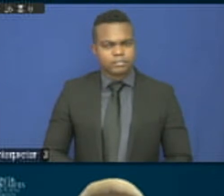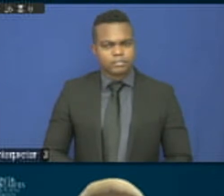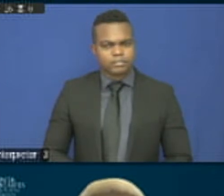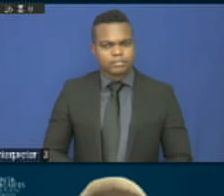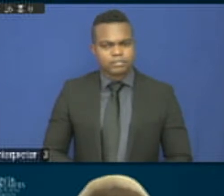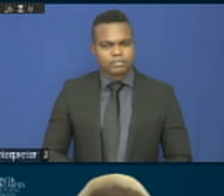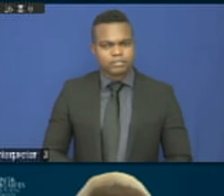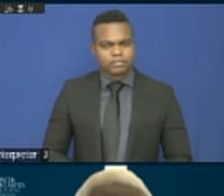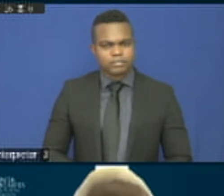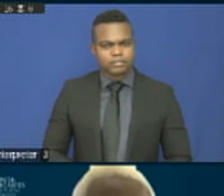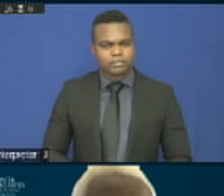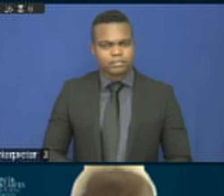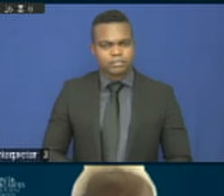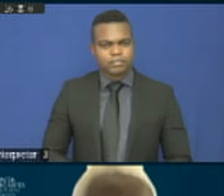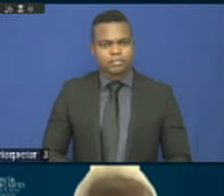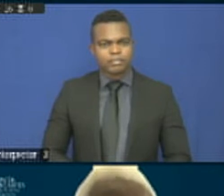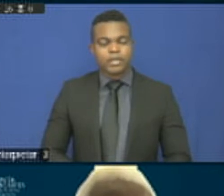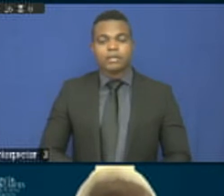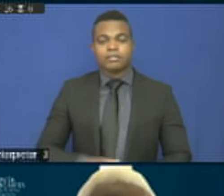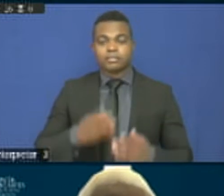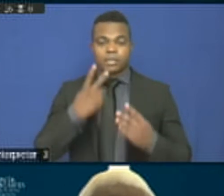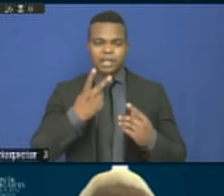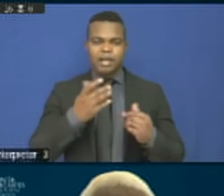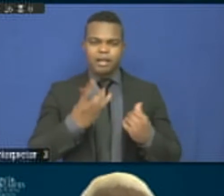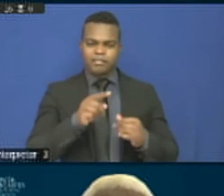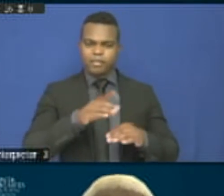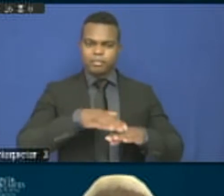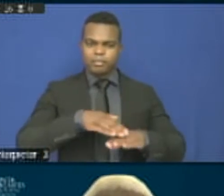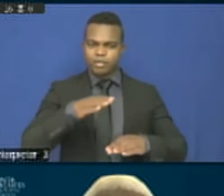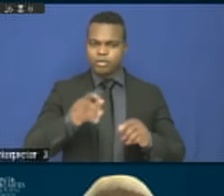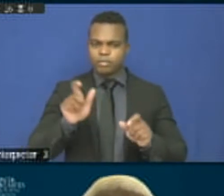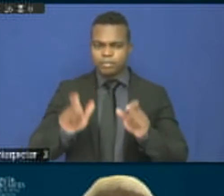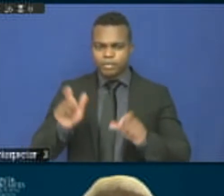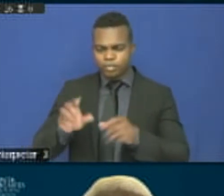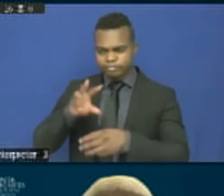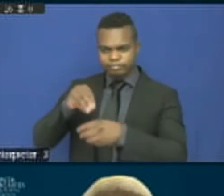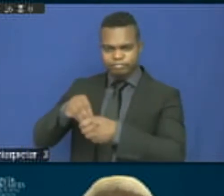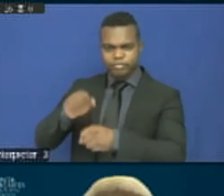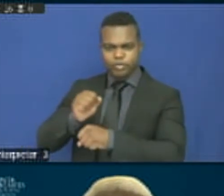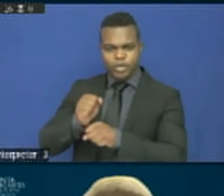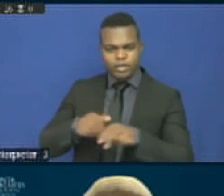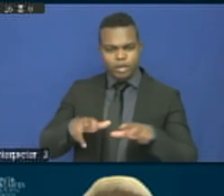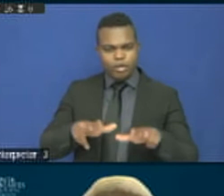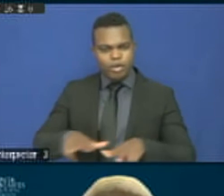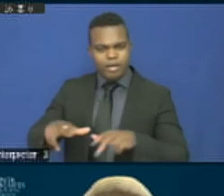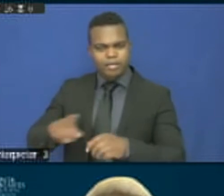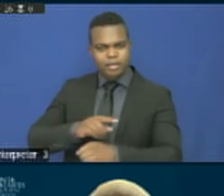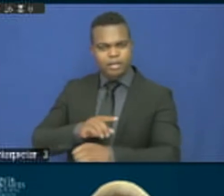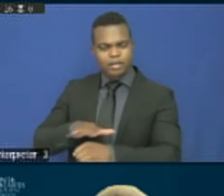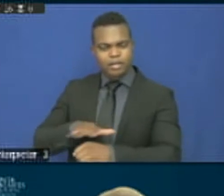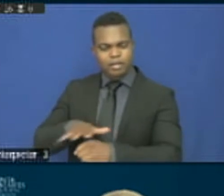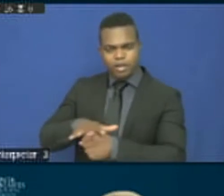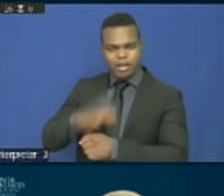of local governments. And so the importance and need of local action for achieving the SDGs and agenda 2063